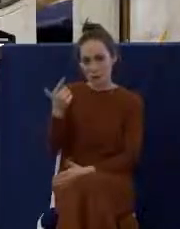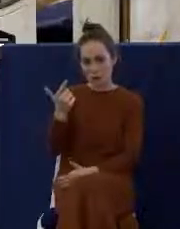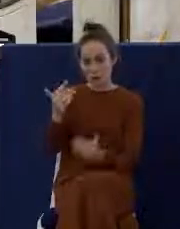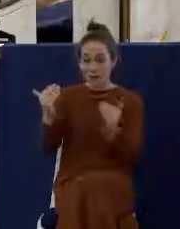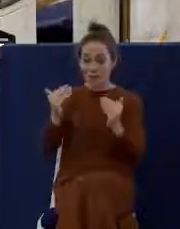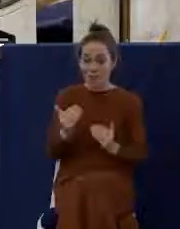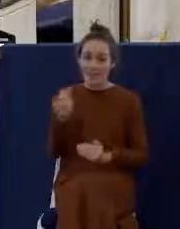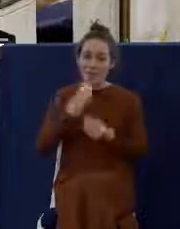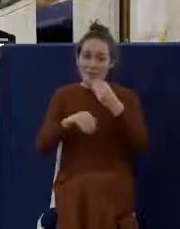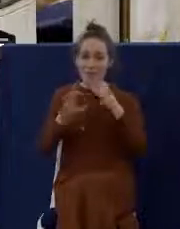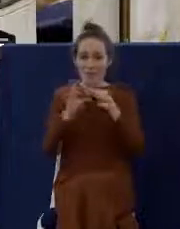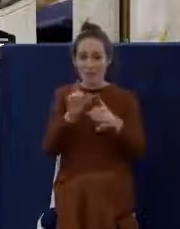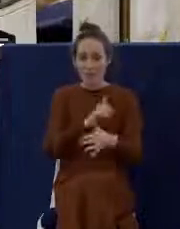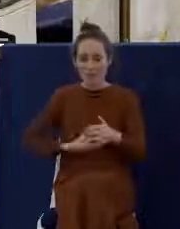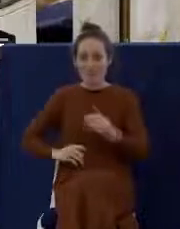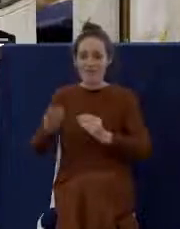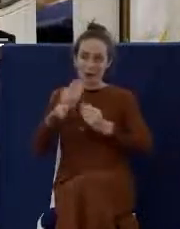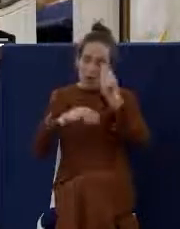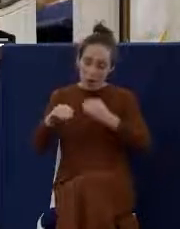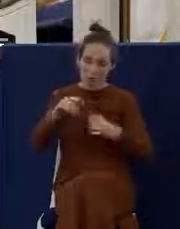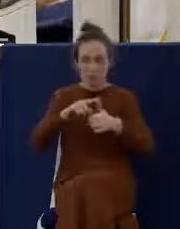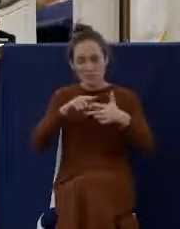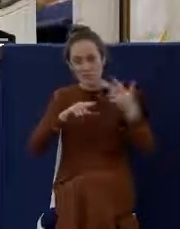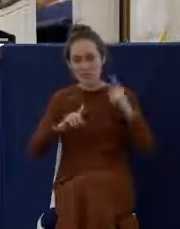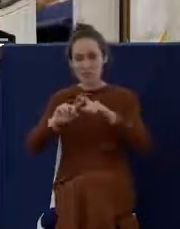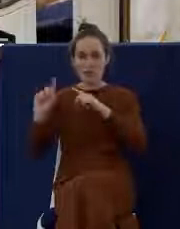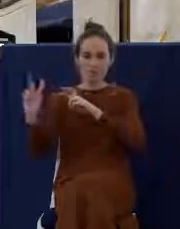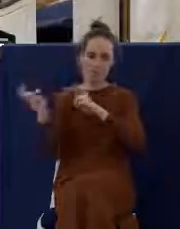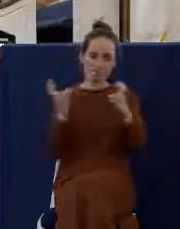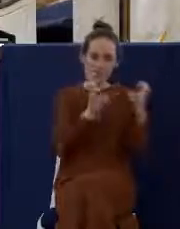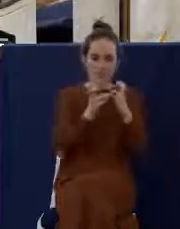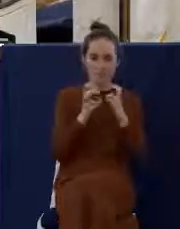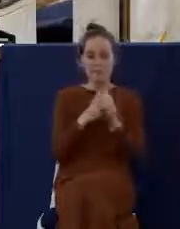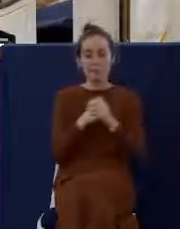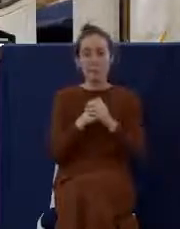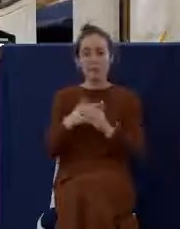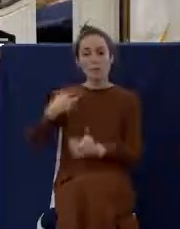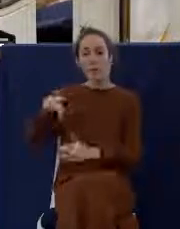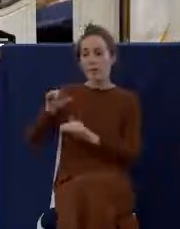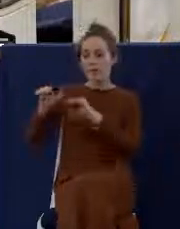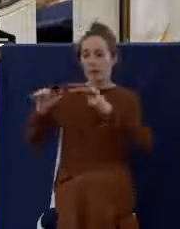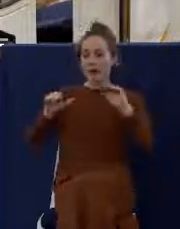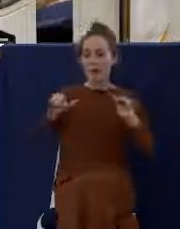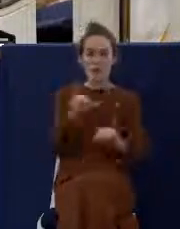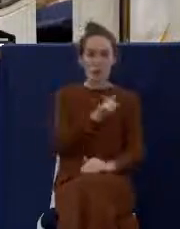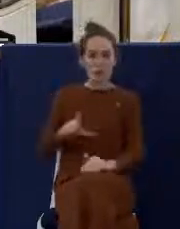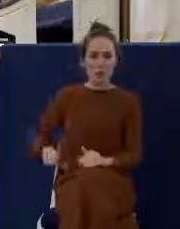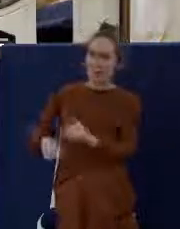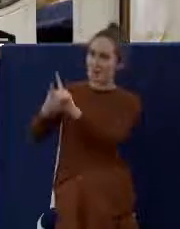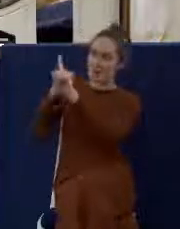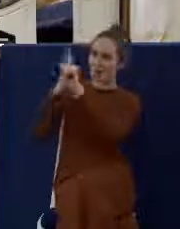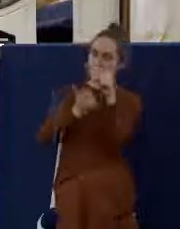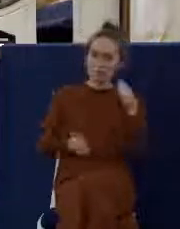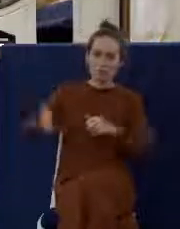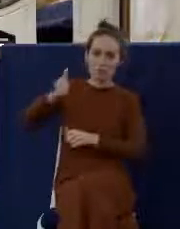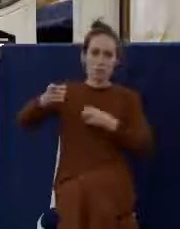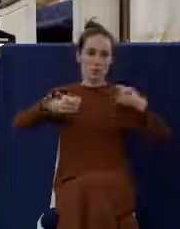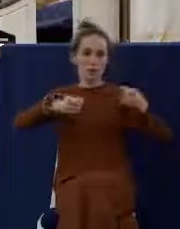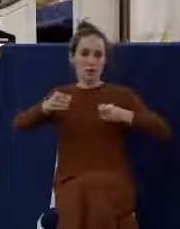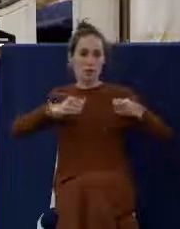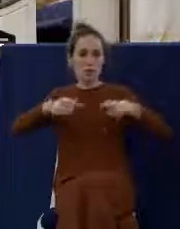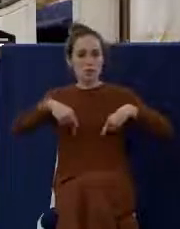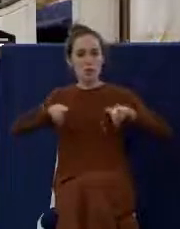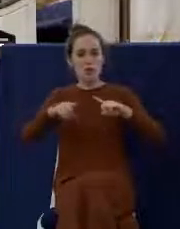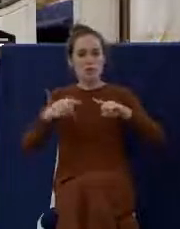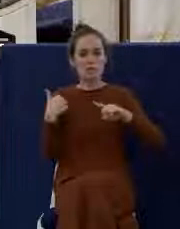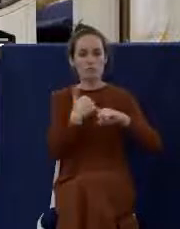is another phrase. And in these terms, Paul is reminding us that it is the Lord who presides over this meal when we partake